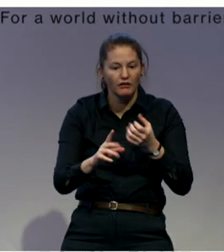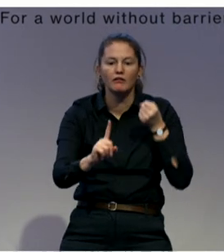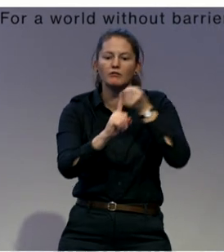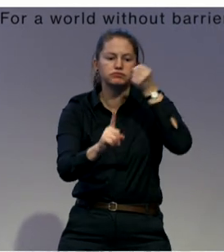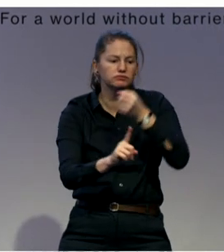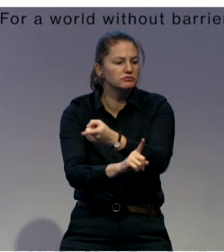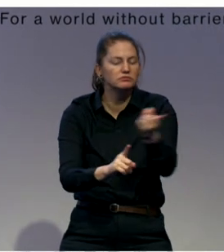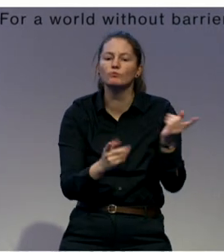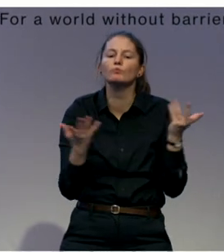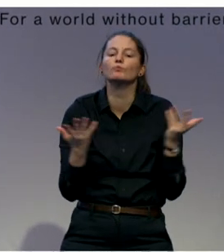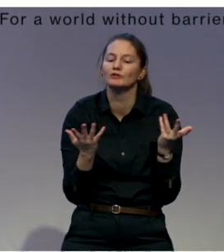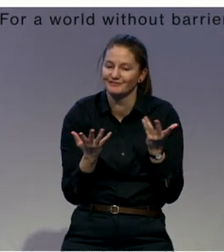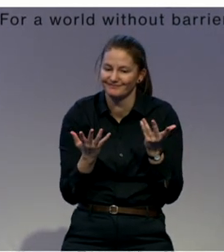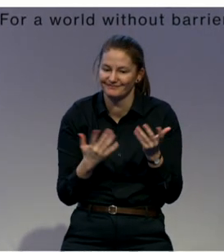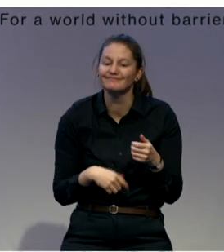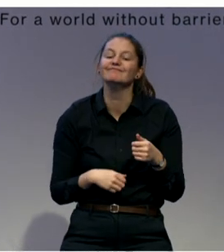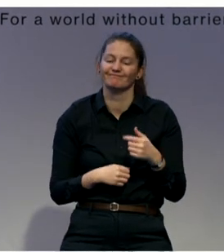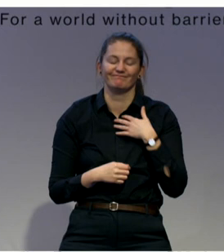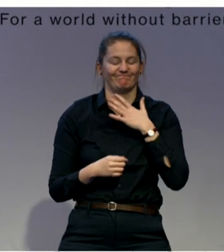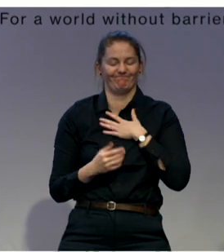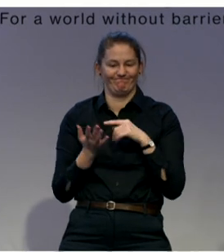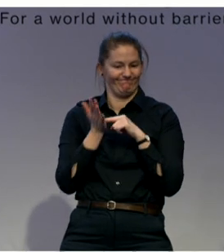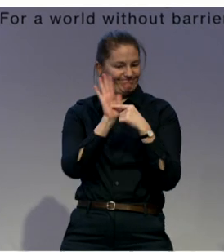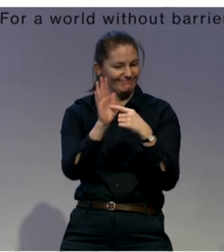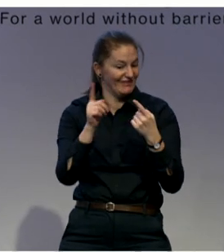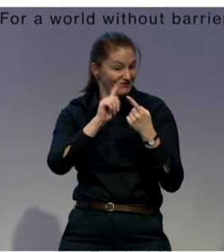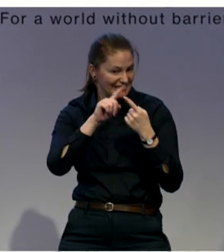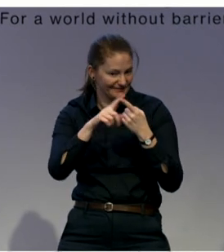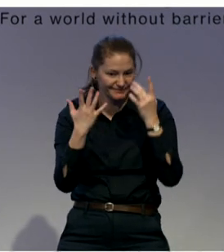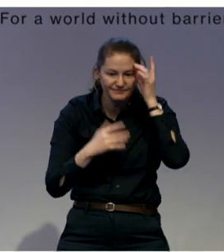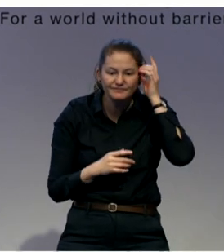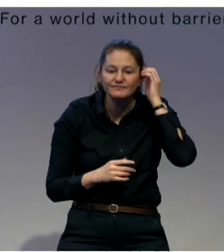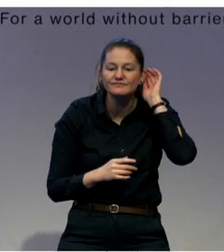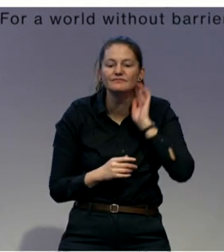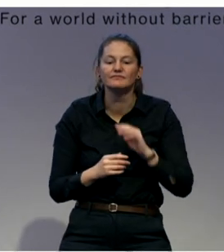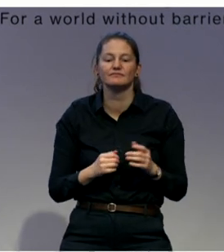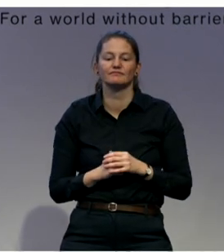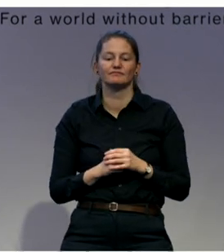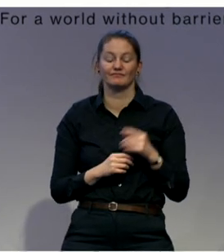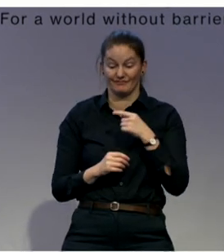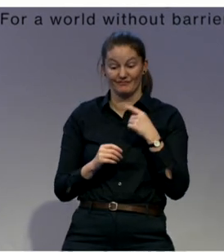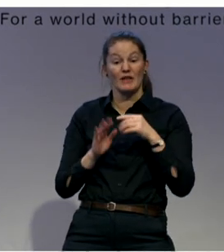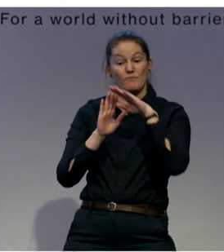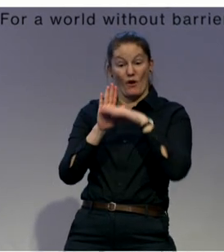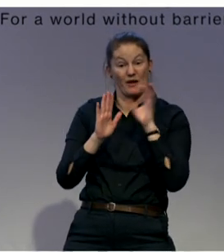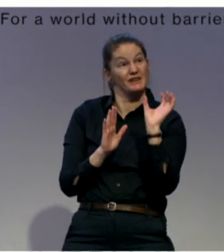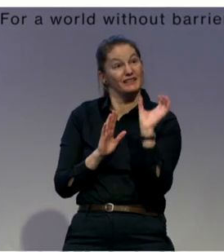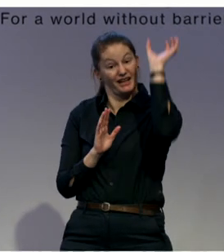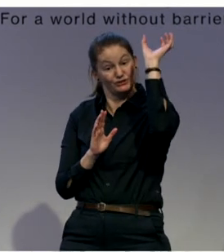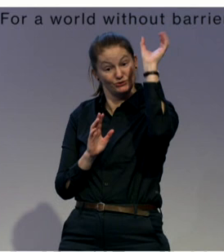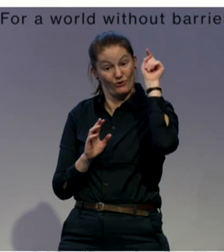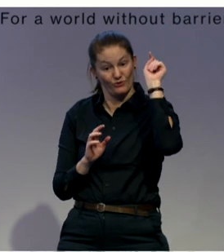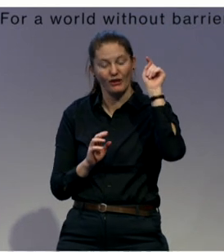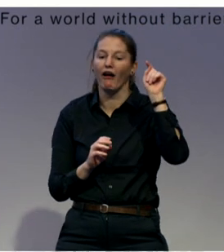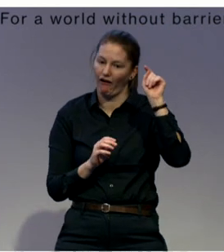within the program, Keystone Moldova succeeded to pilot ten new models of